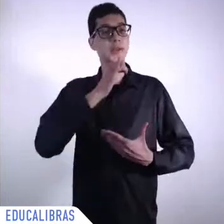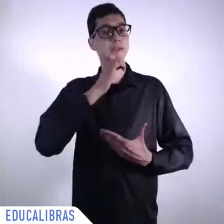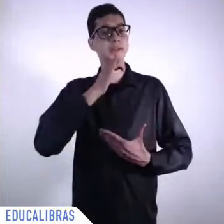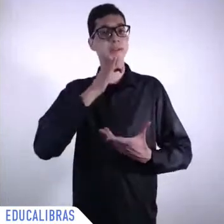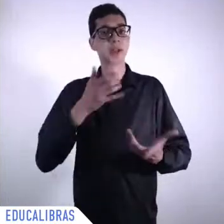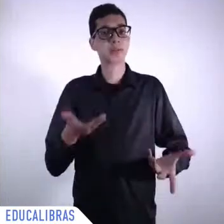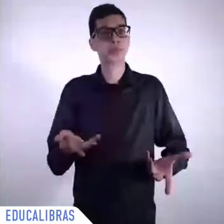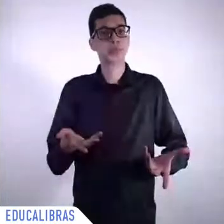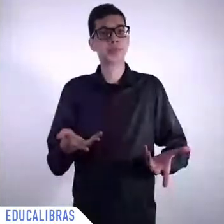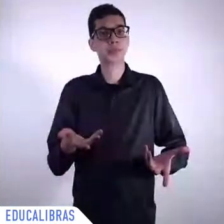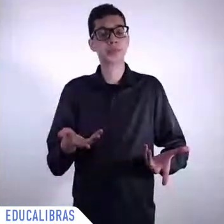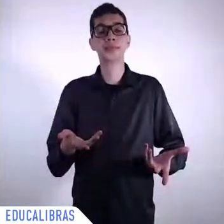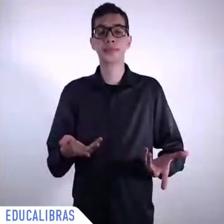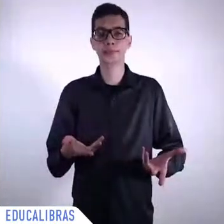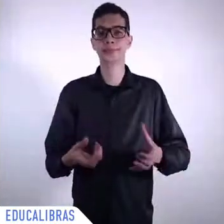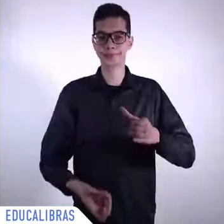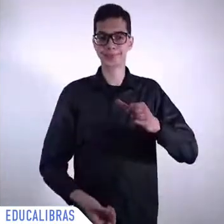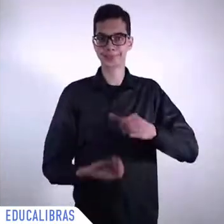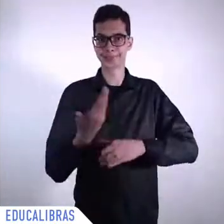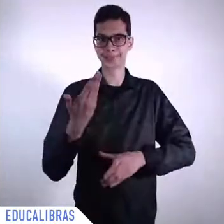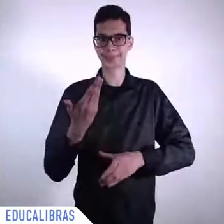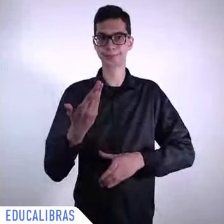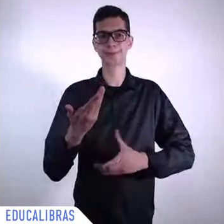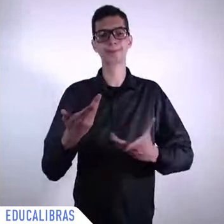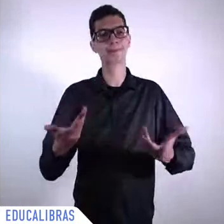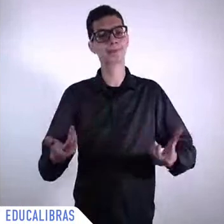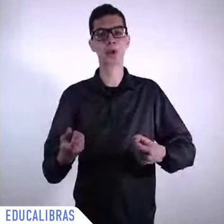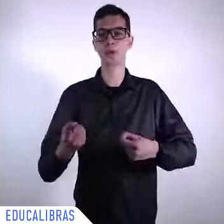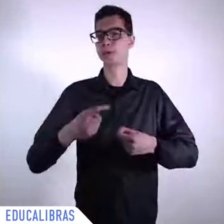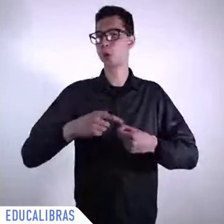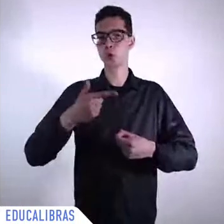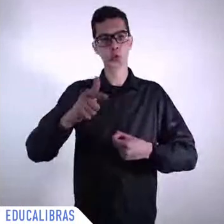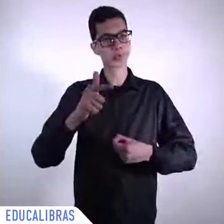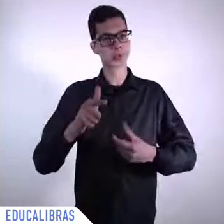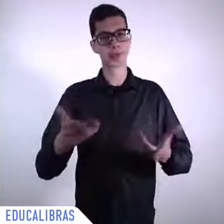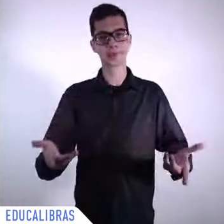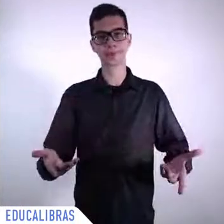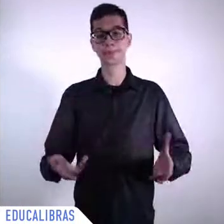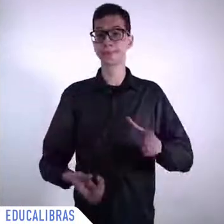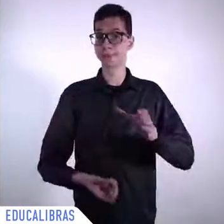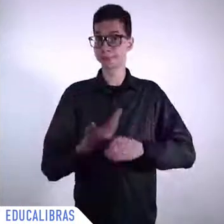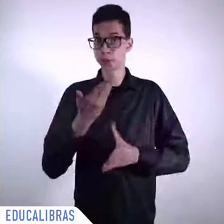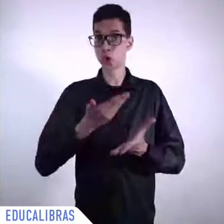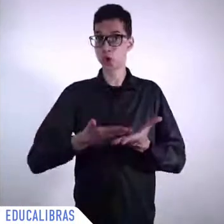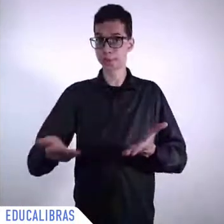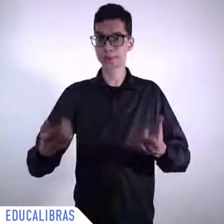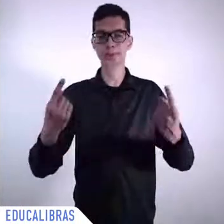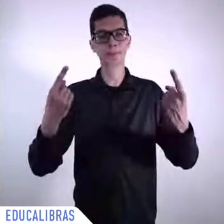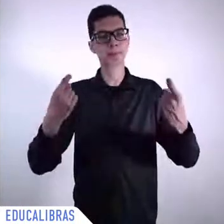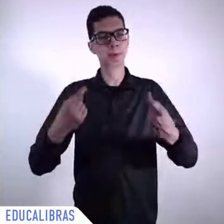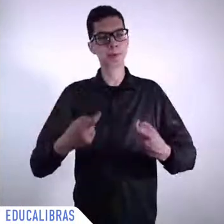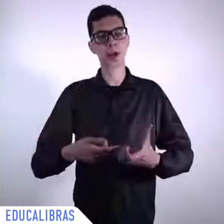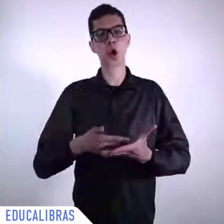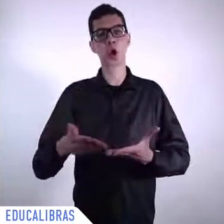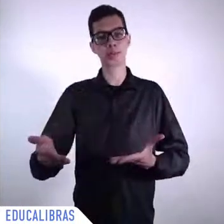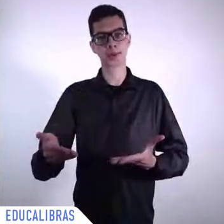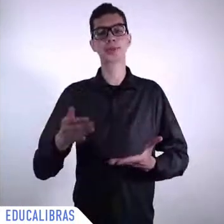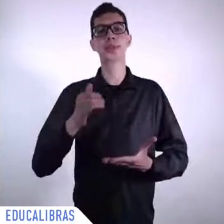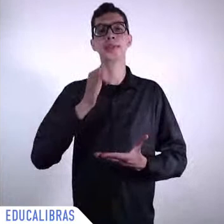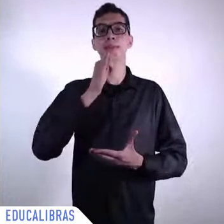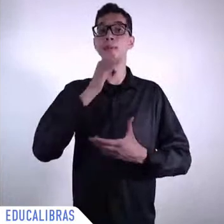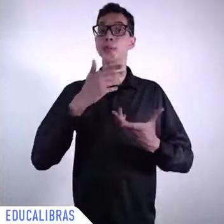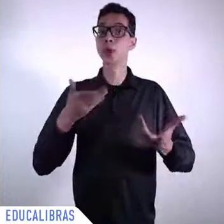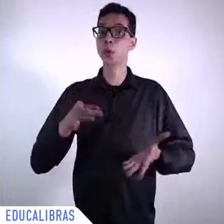absolutely necessary to have in the global agenda, and this is crucial for development and crucial for